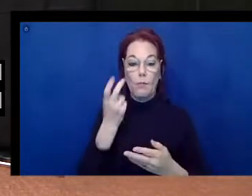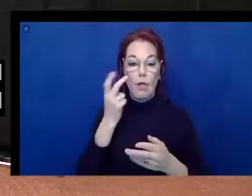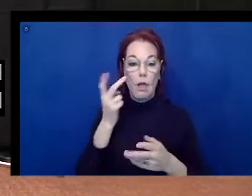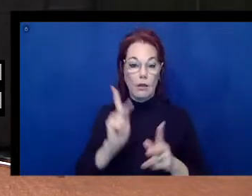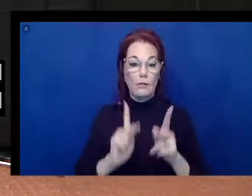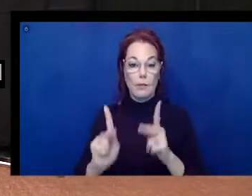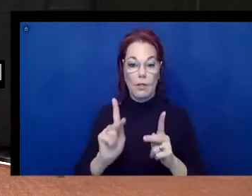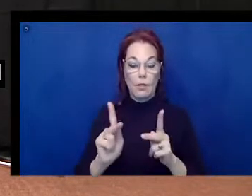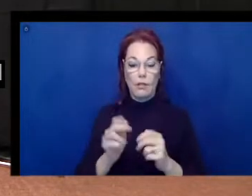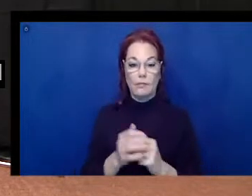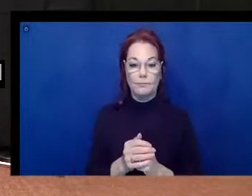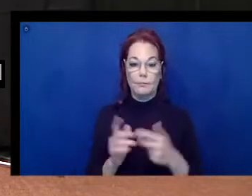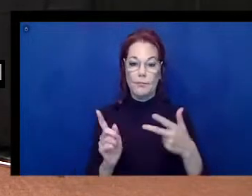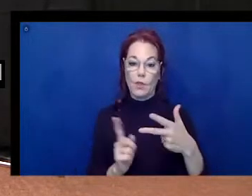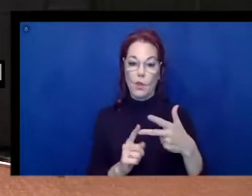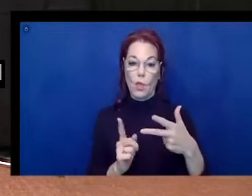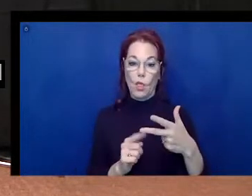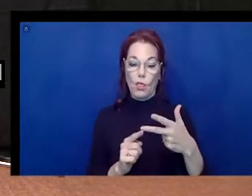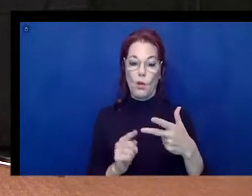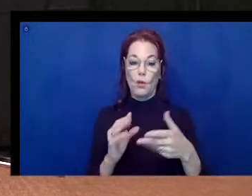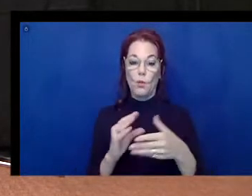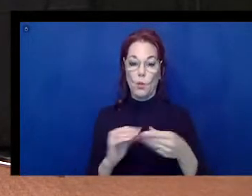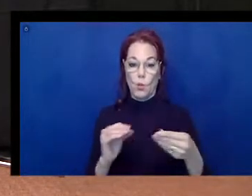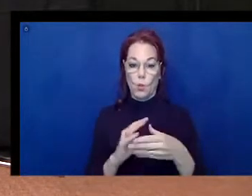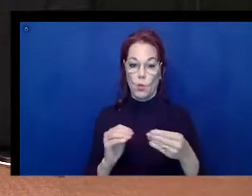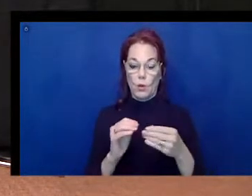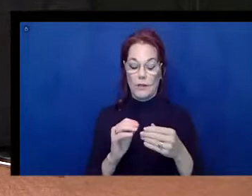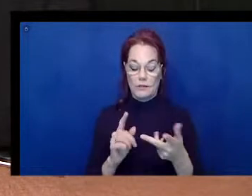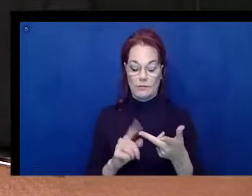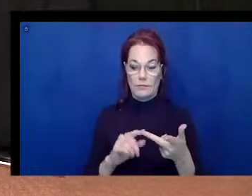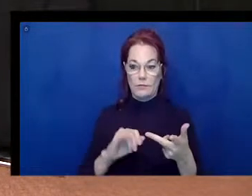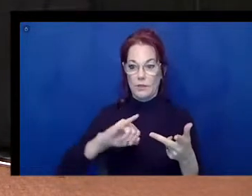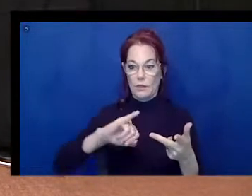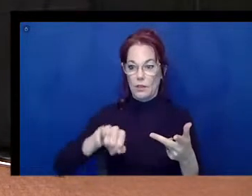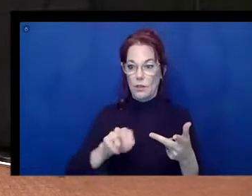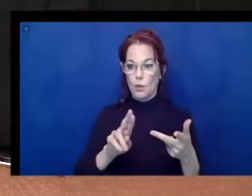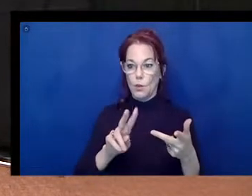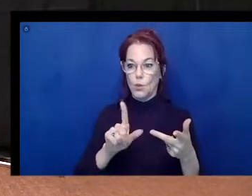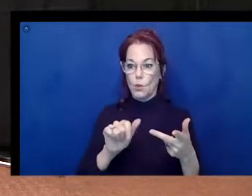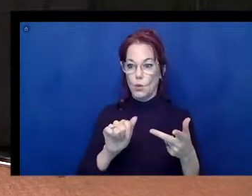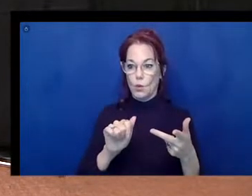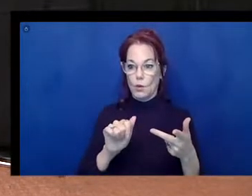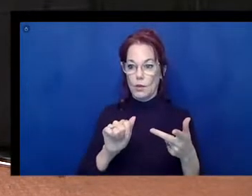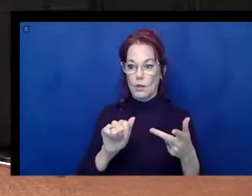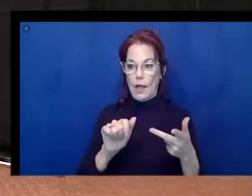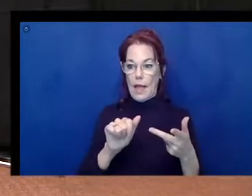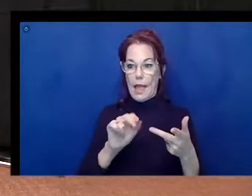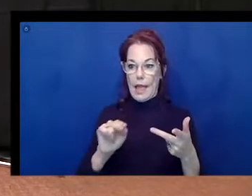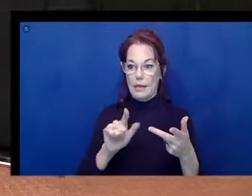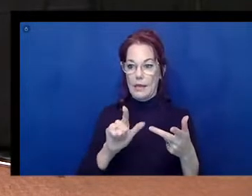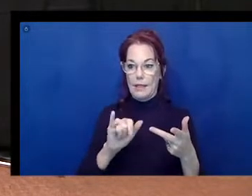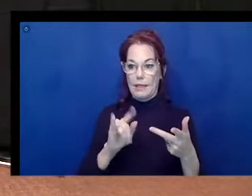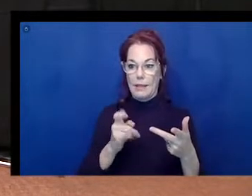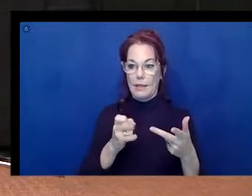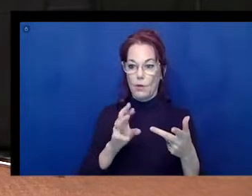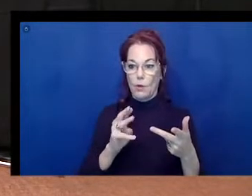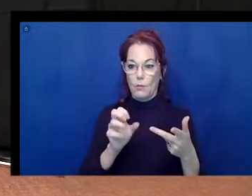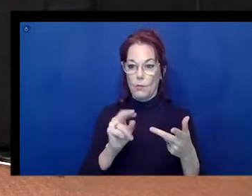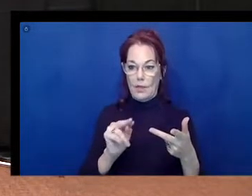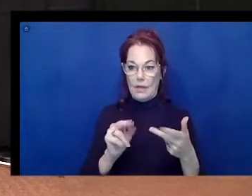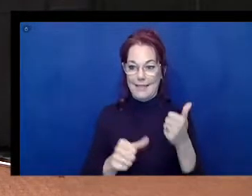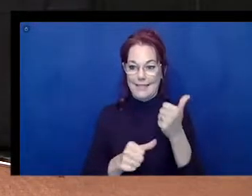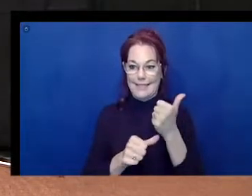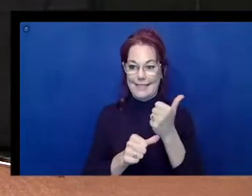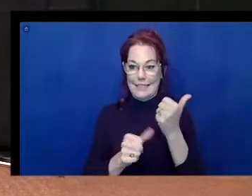Our third witness is Ms. Julianne Lieberman, the Assistive Technology Specialist at